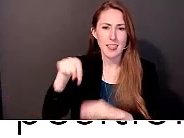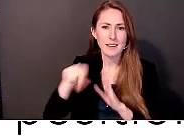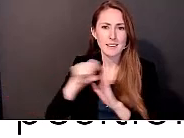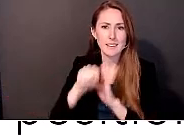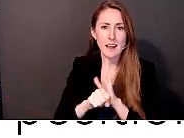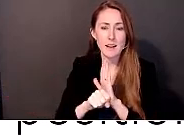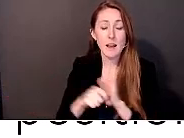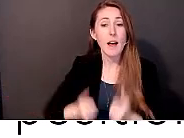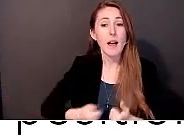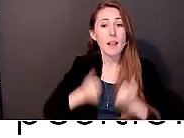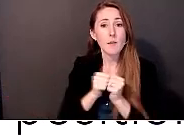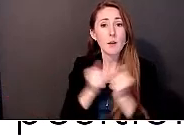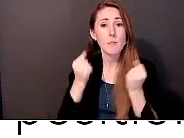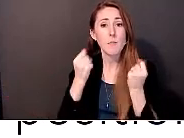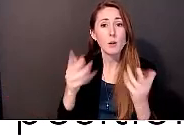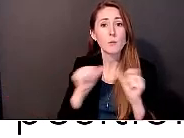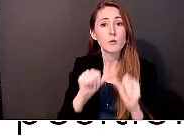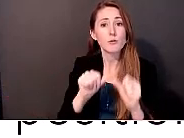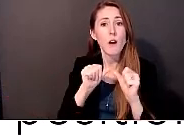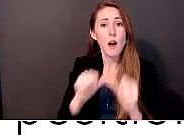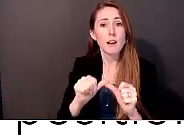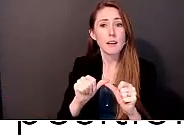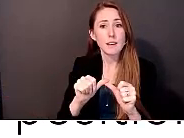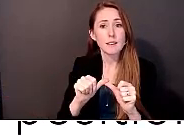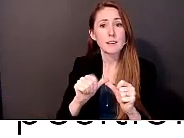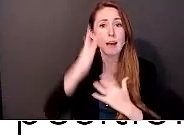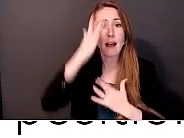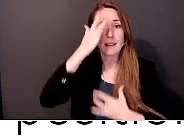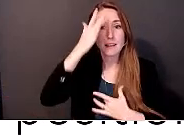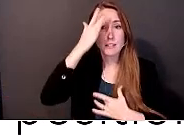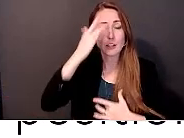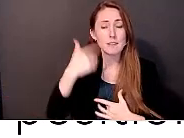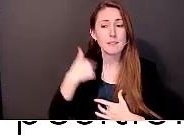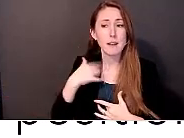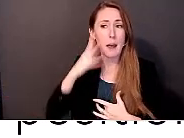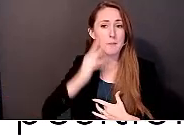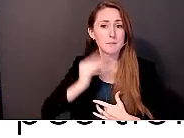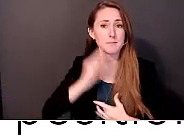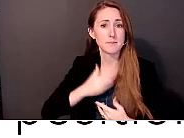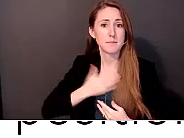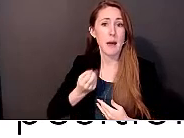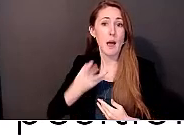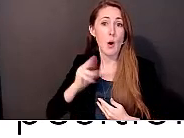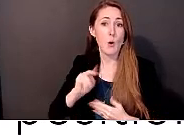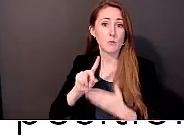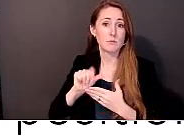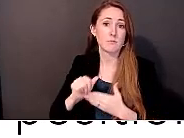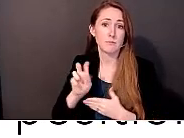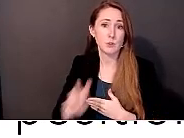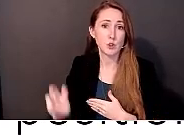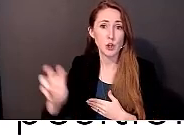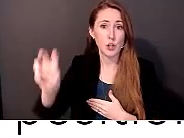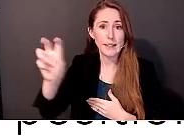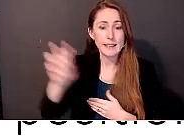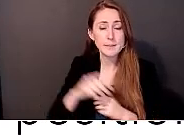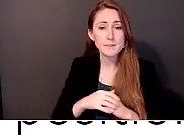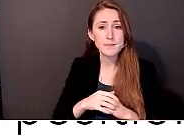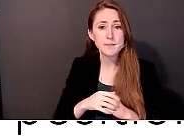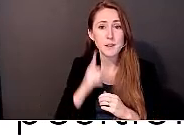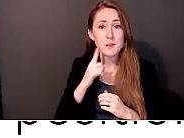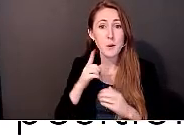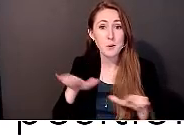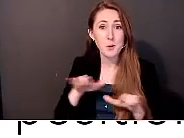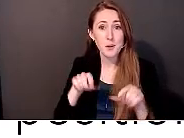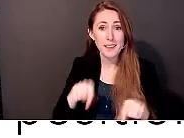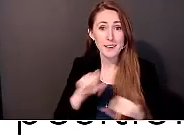conditions, and I'm kind of on my own disability journey. And so, being here and being able to do this work is really wonderful and